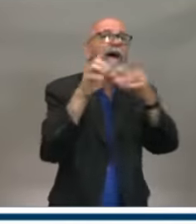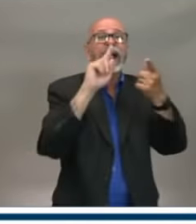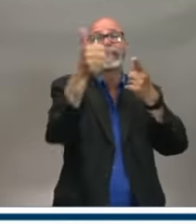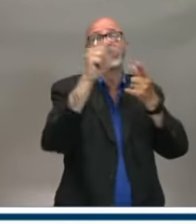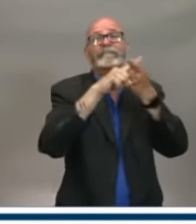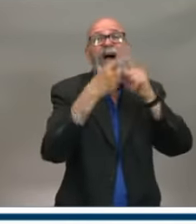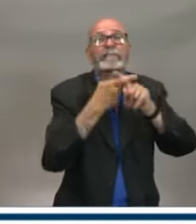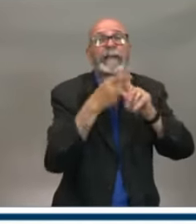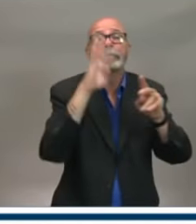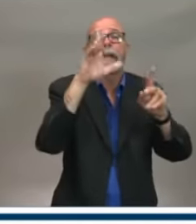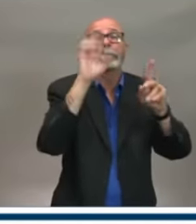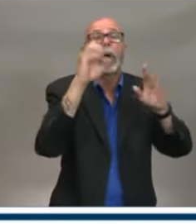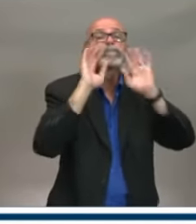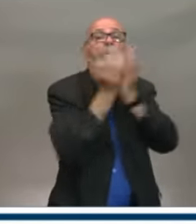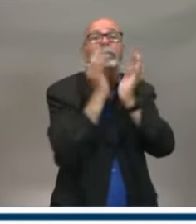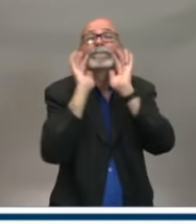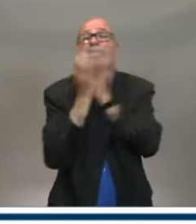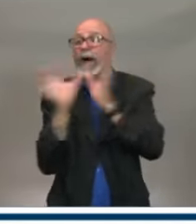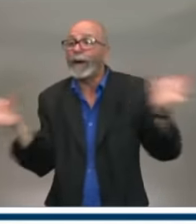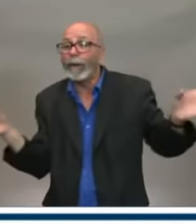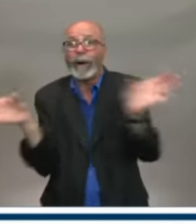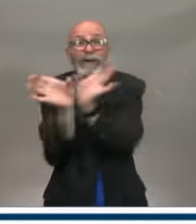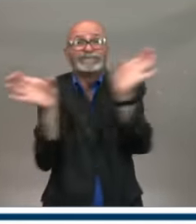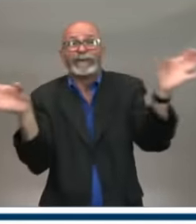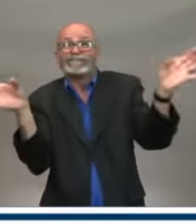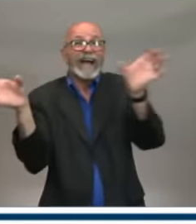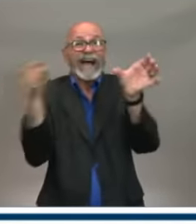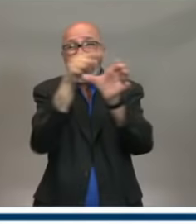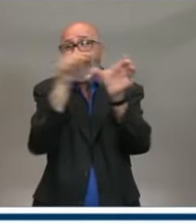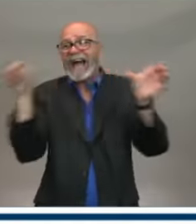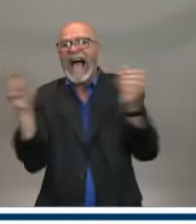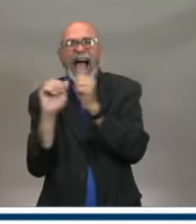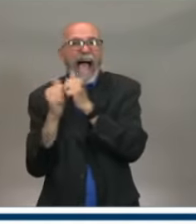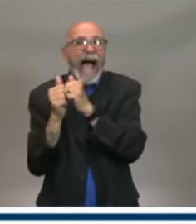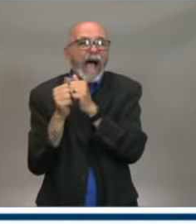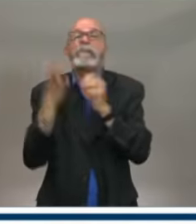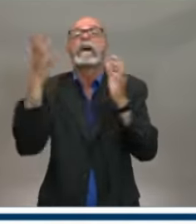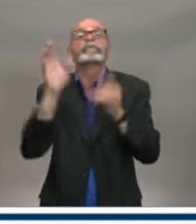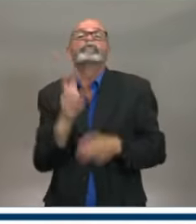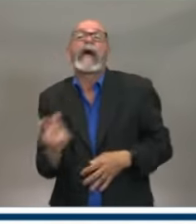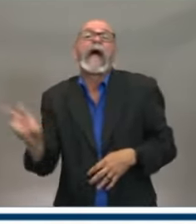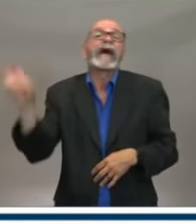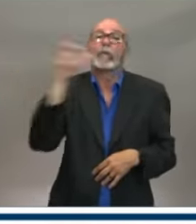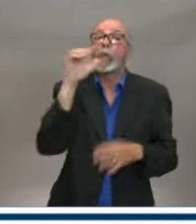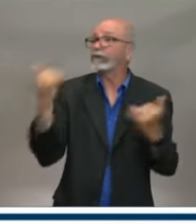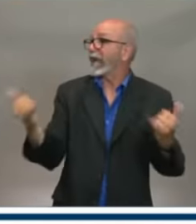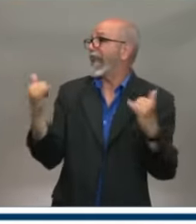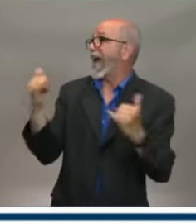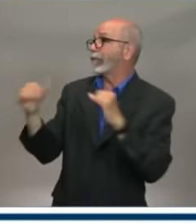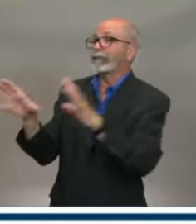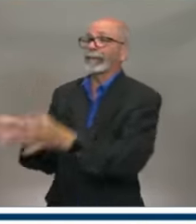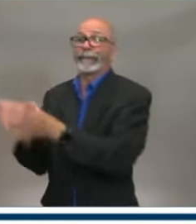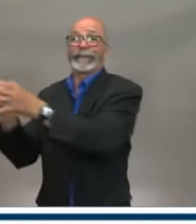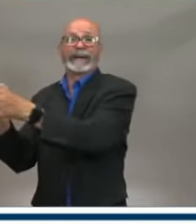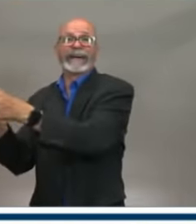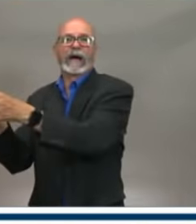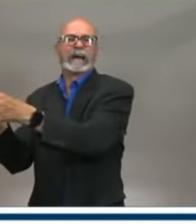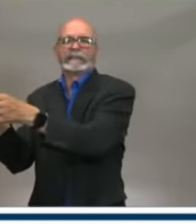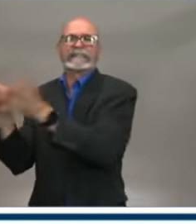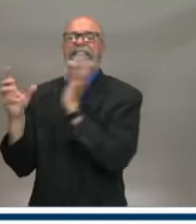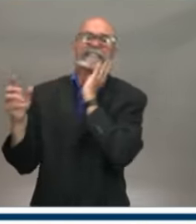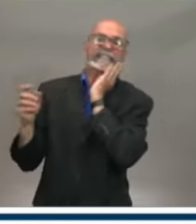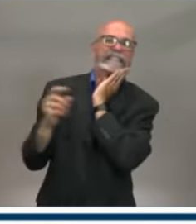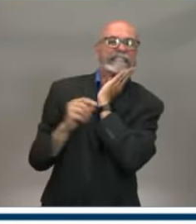part to continue to operate? Some tourism operators will continue to do that throughout this year. What we're saying is, though, that in the